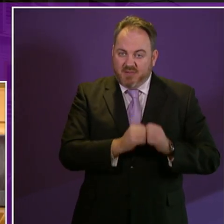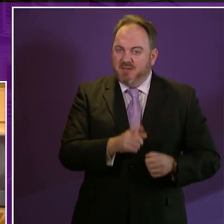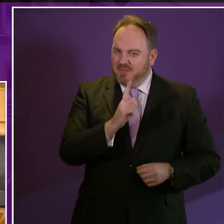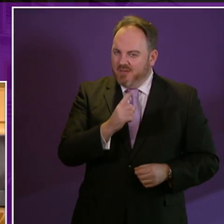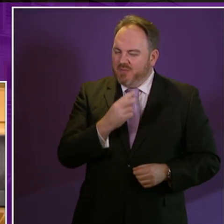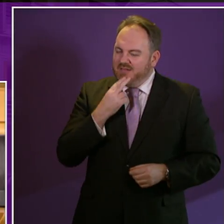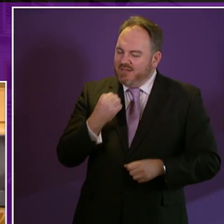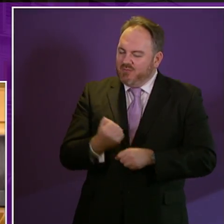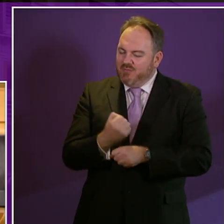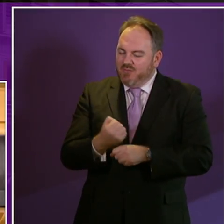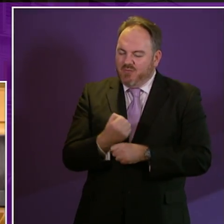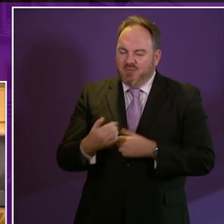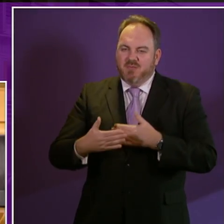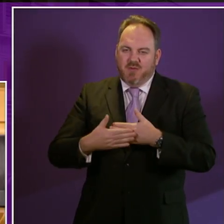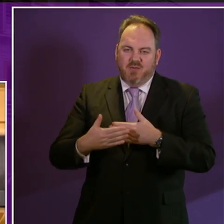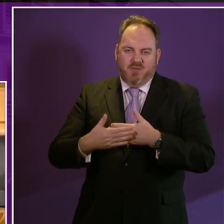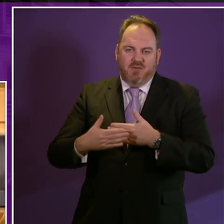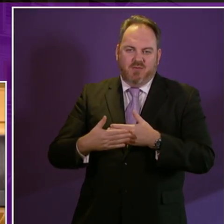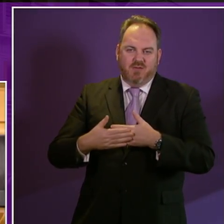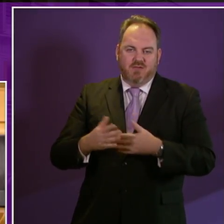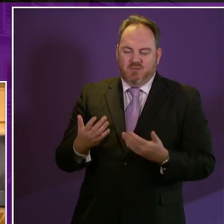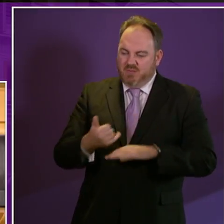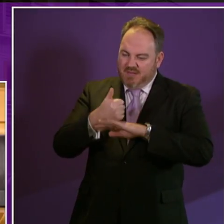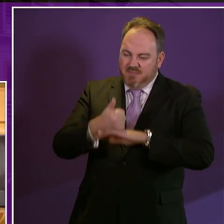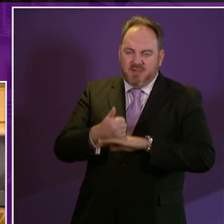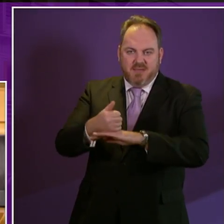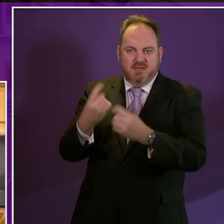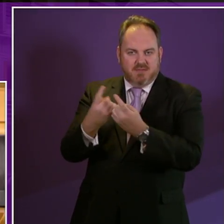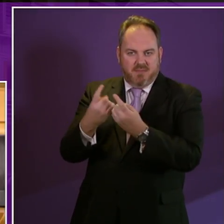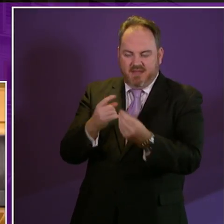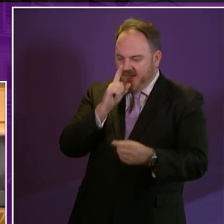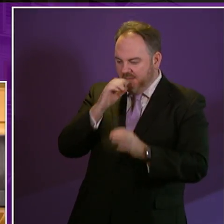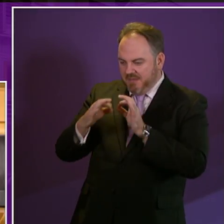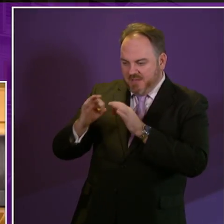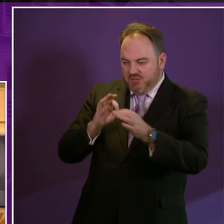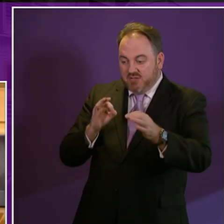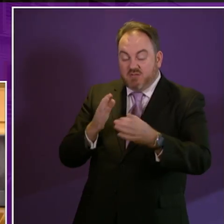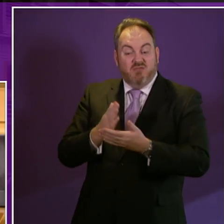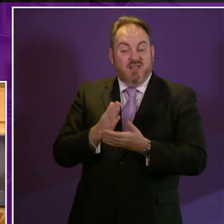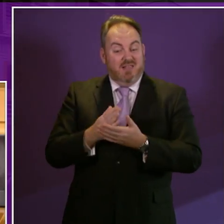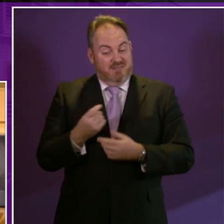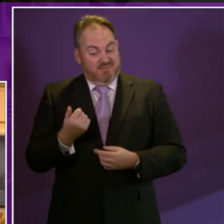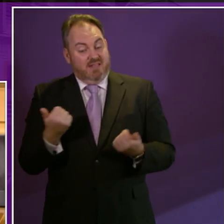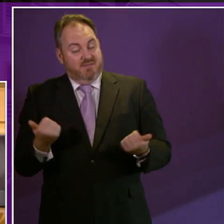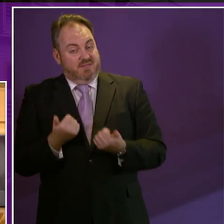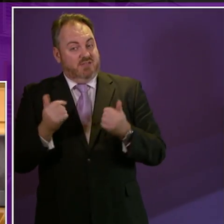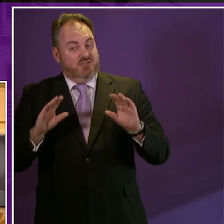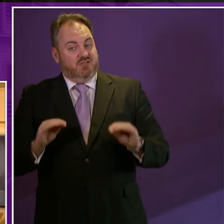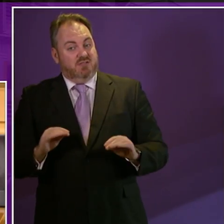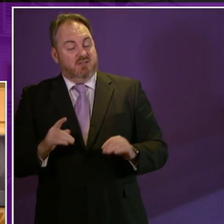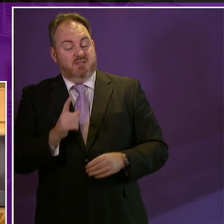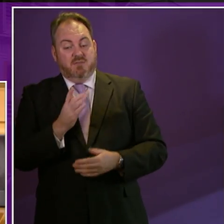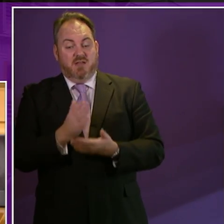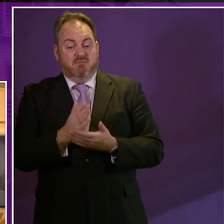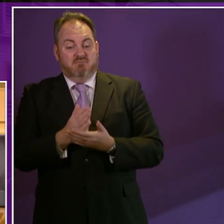the delivery plan into something that can implemented and monitored in conclusion preceding officer I know that we